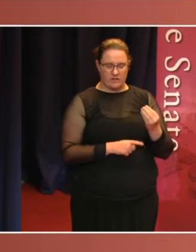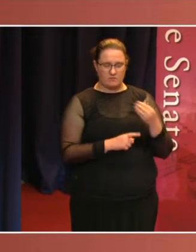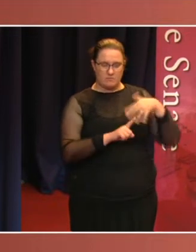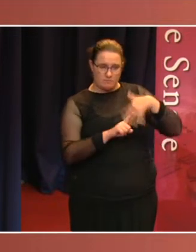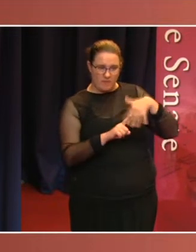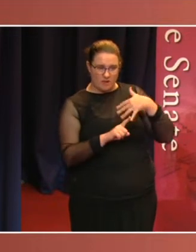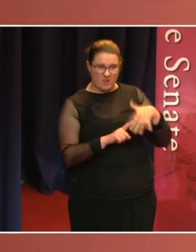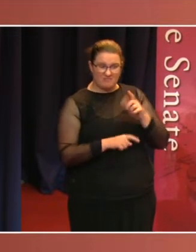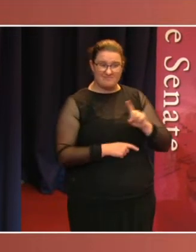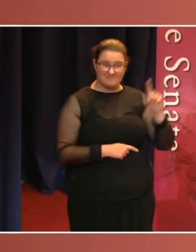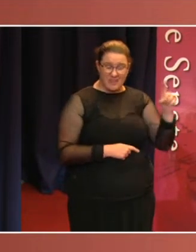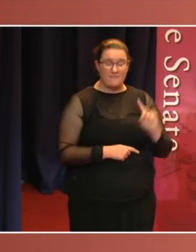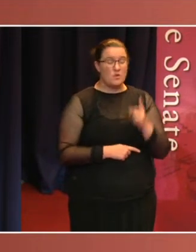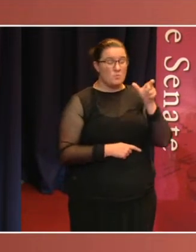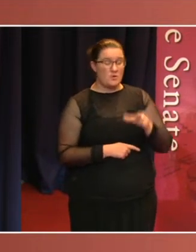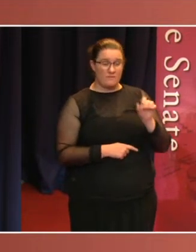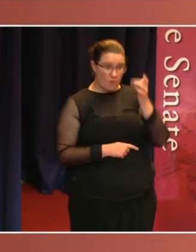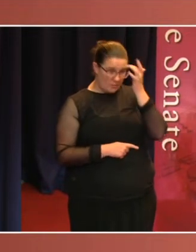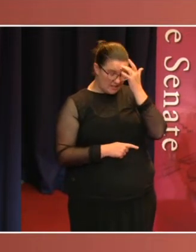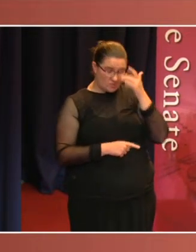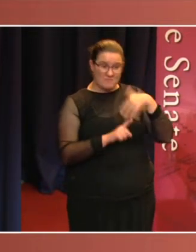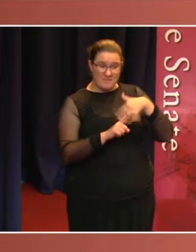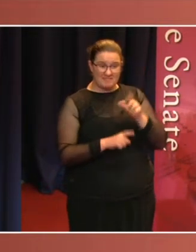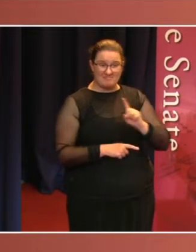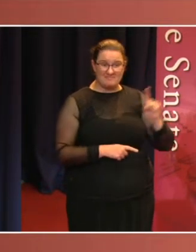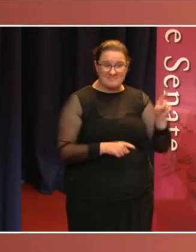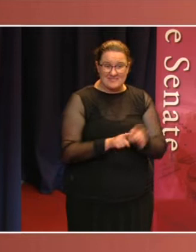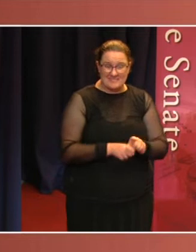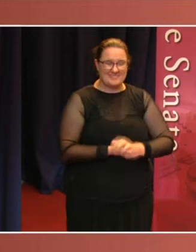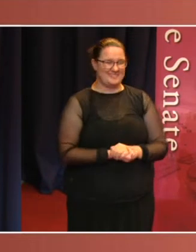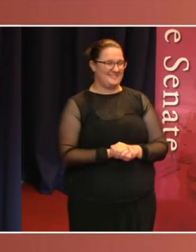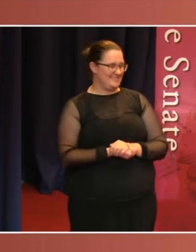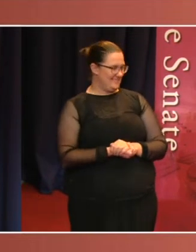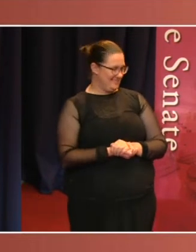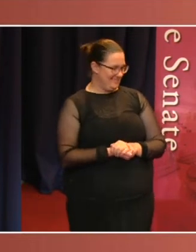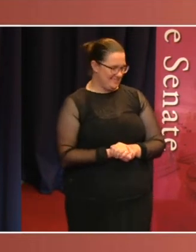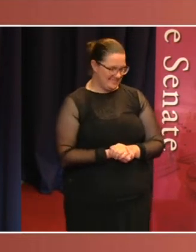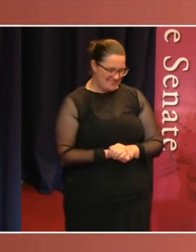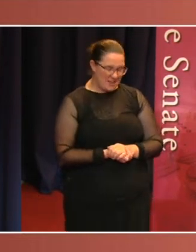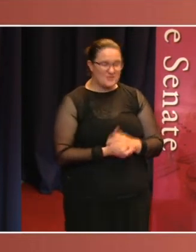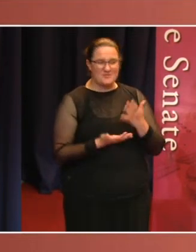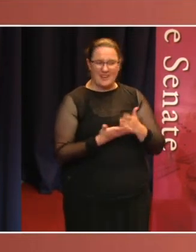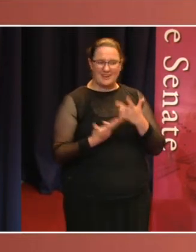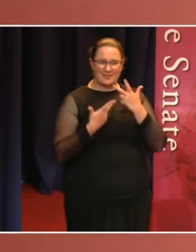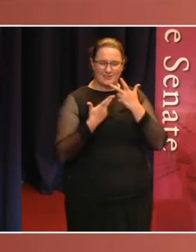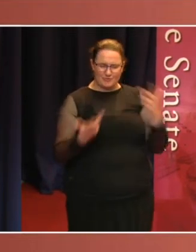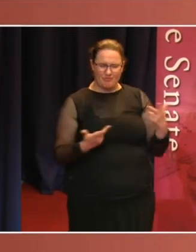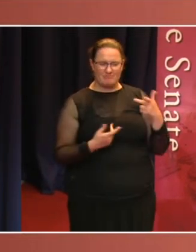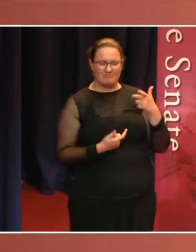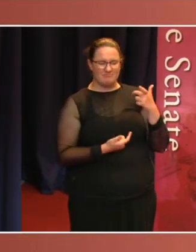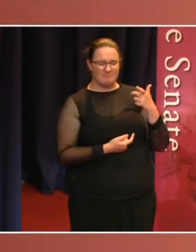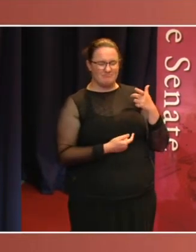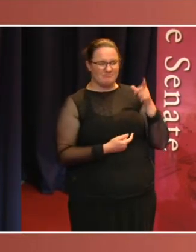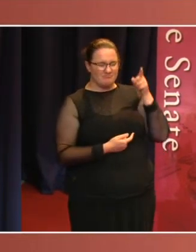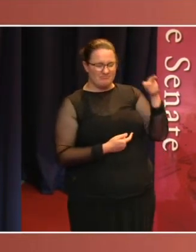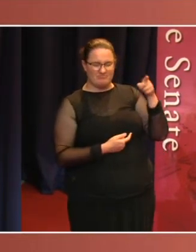of Indian heritage, Lisa Singh. A powerful demonstration of the reinvigorated Senate is in